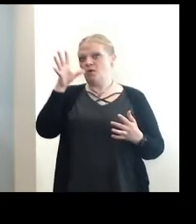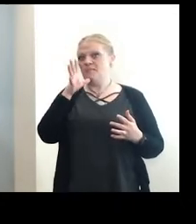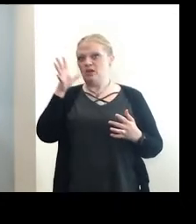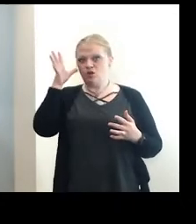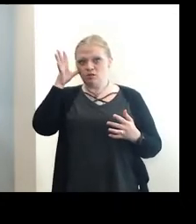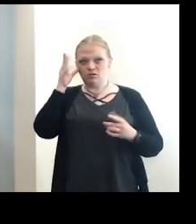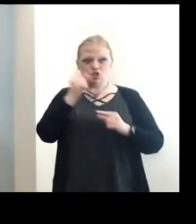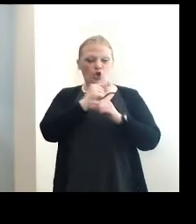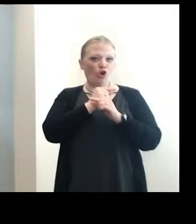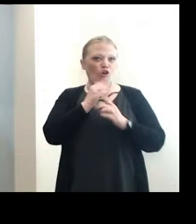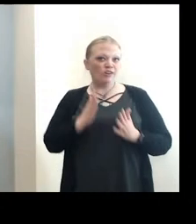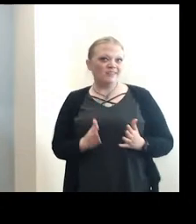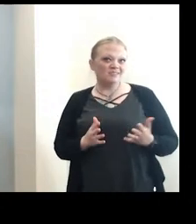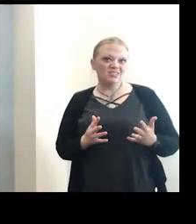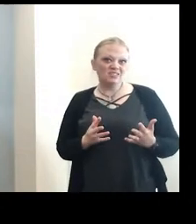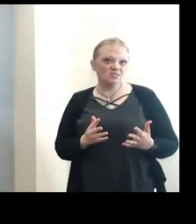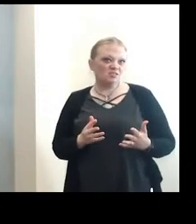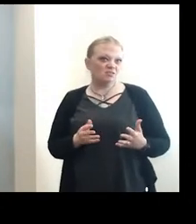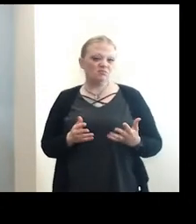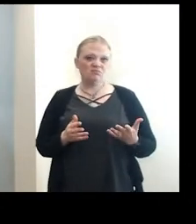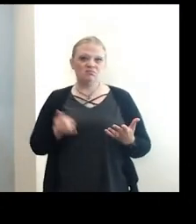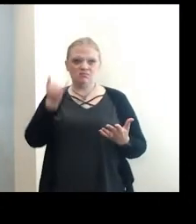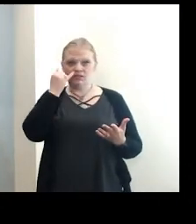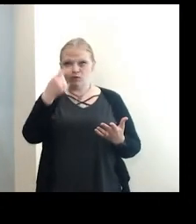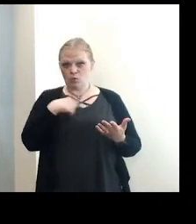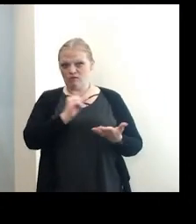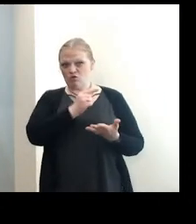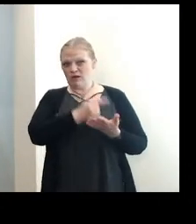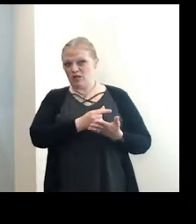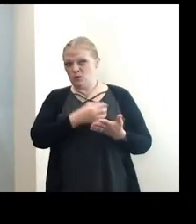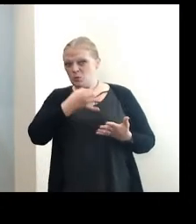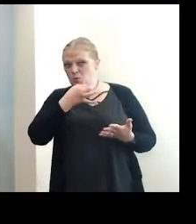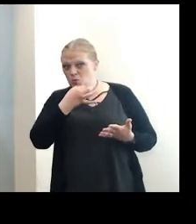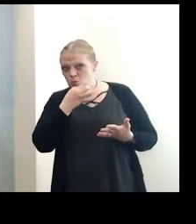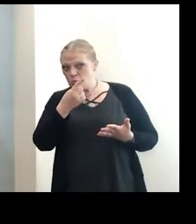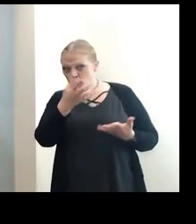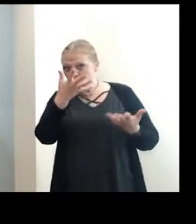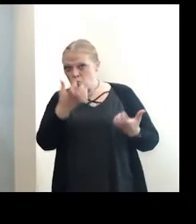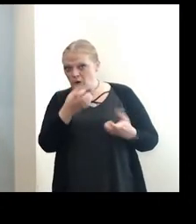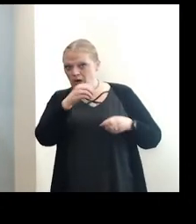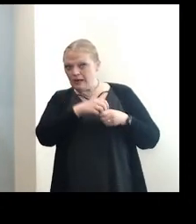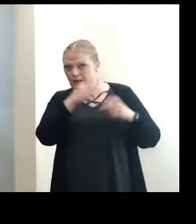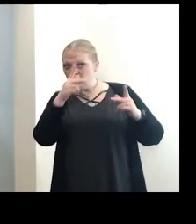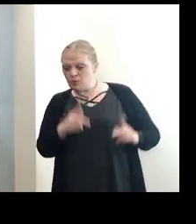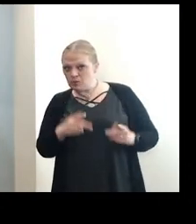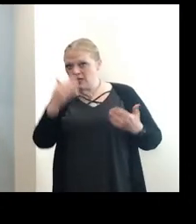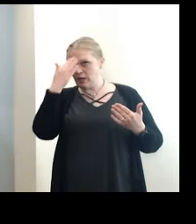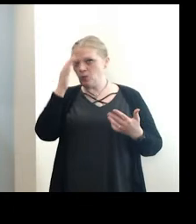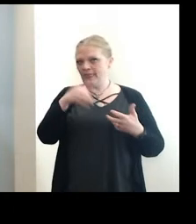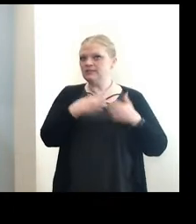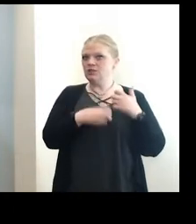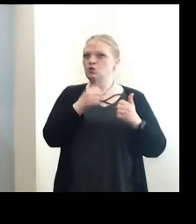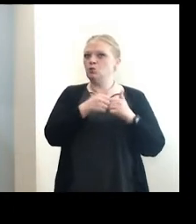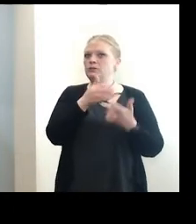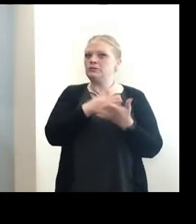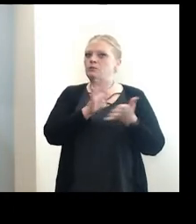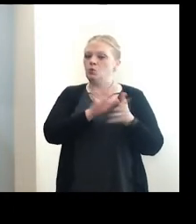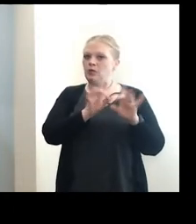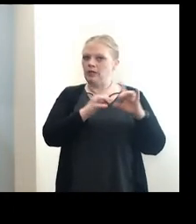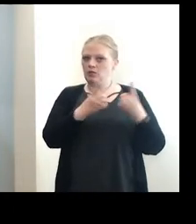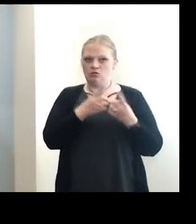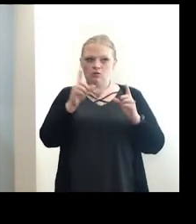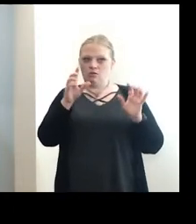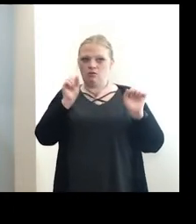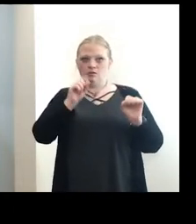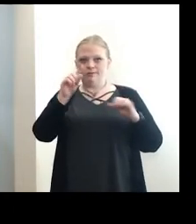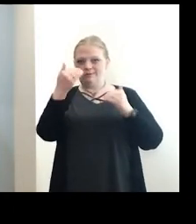guardians. So if you've got a graduation coming up, you want to have that graduation in person. I know it's an issue with some of these school districts. They can only have a